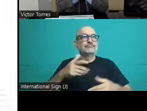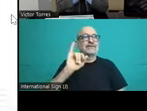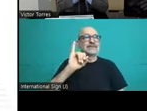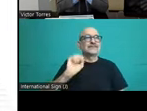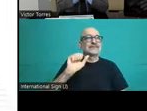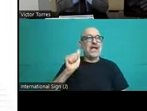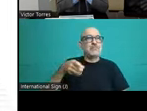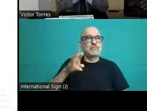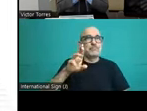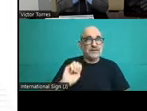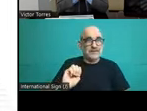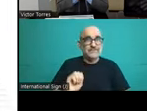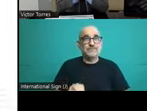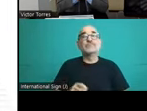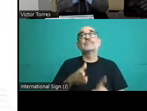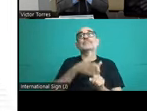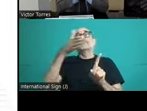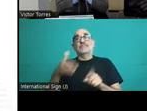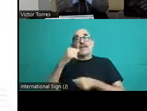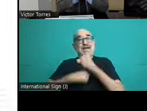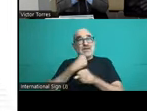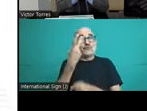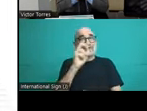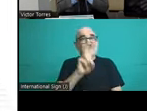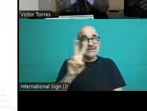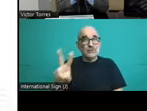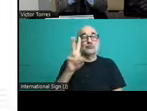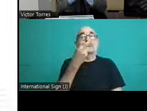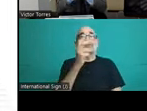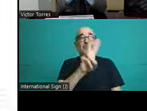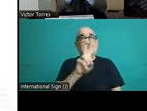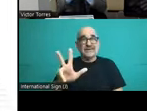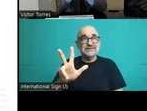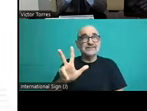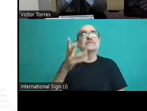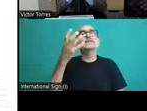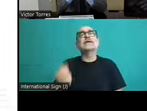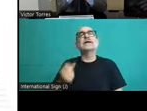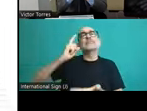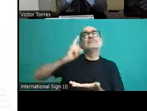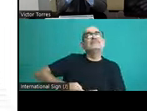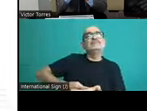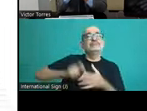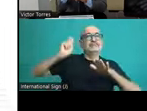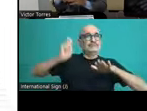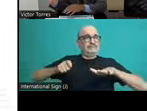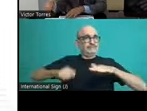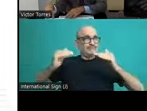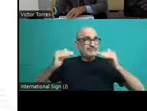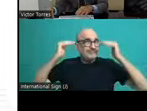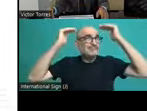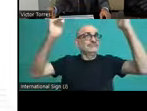the Supreme Court about the factor tables and for the